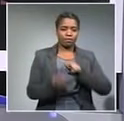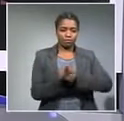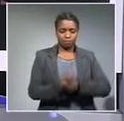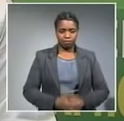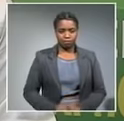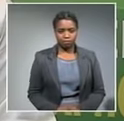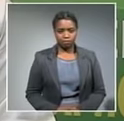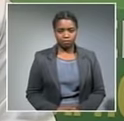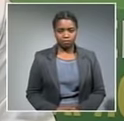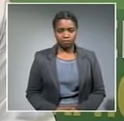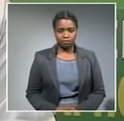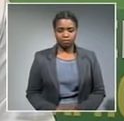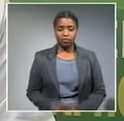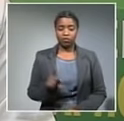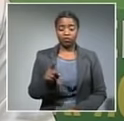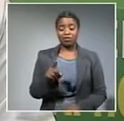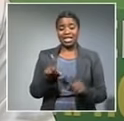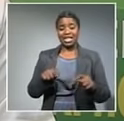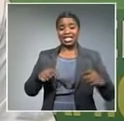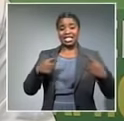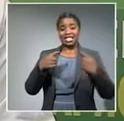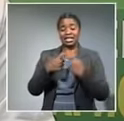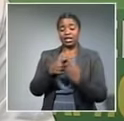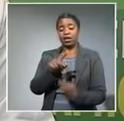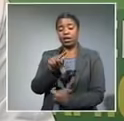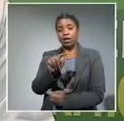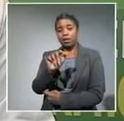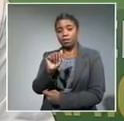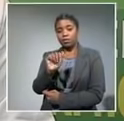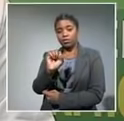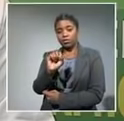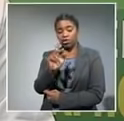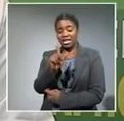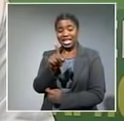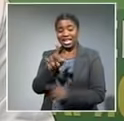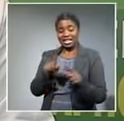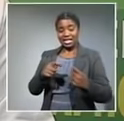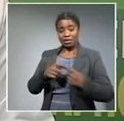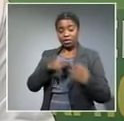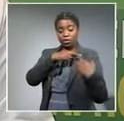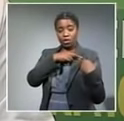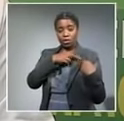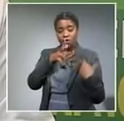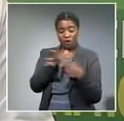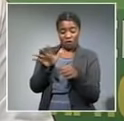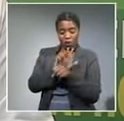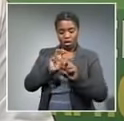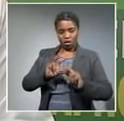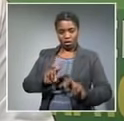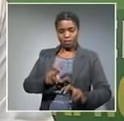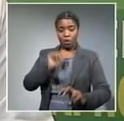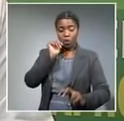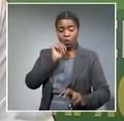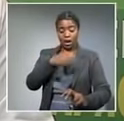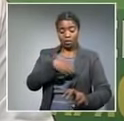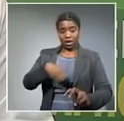the testing that we have set up and the work that must be done in government when the when the premier briefed the ANC